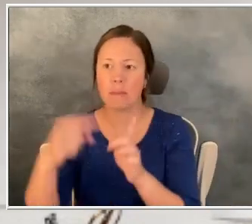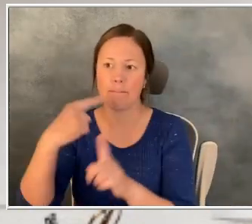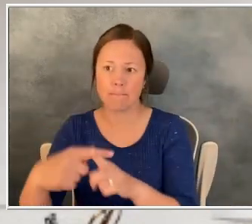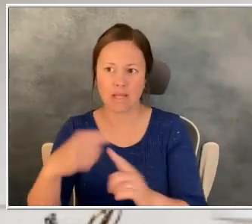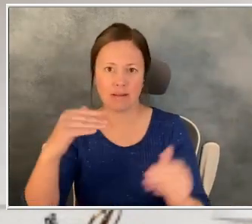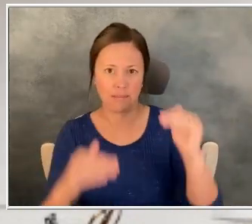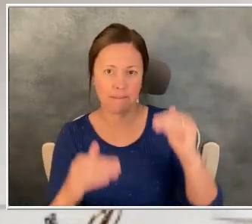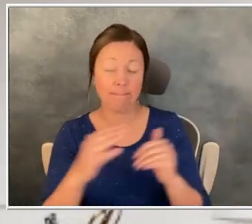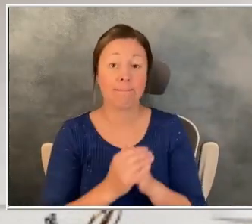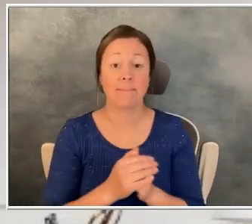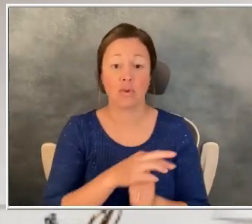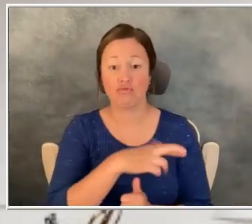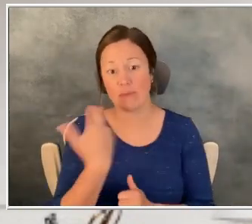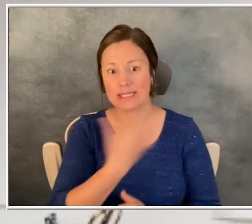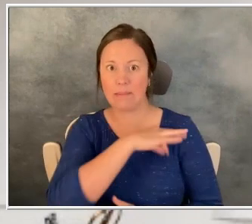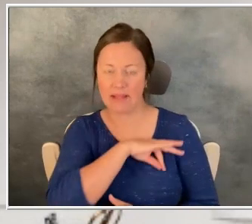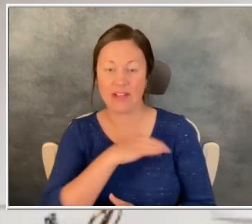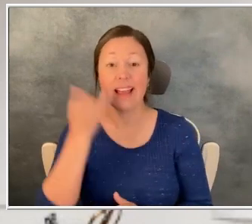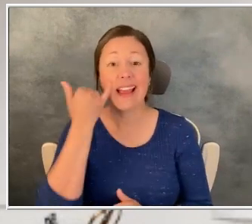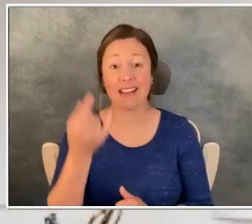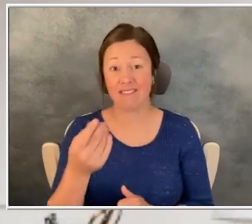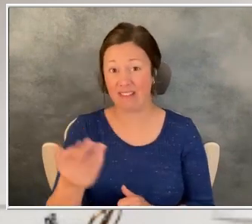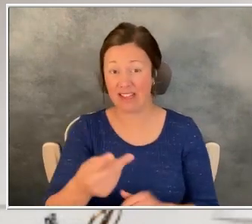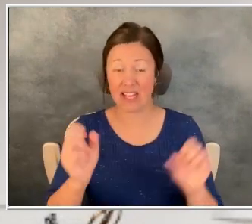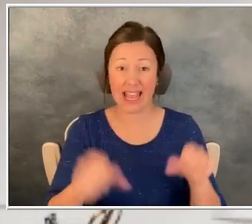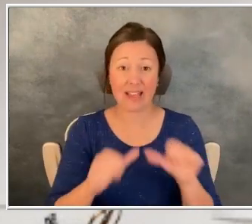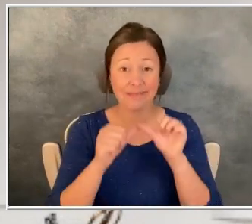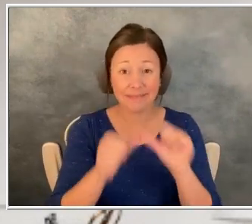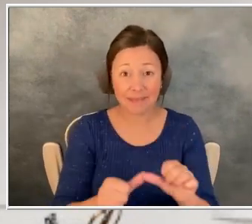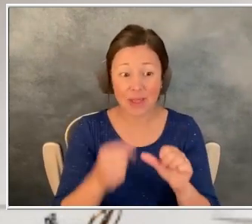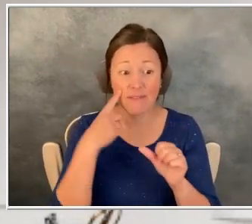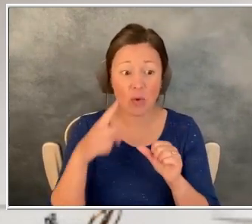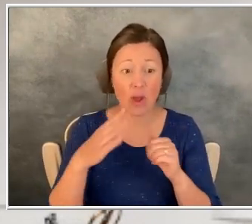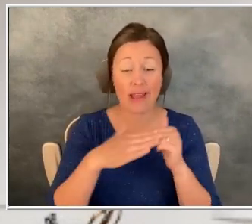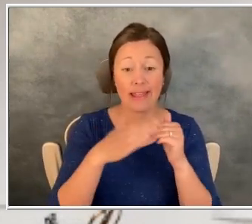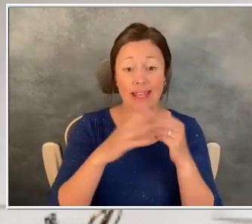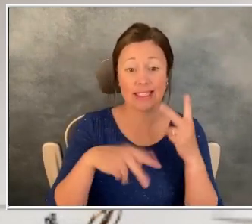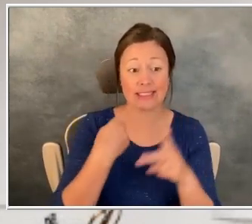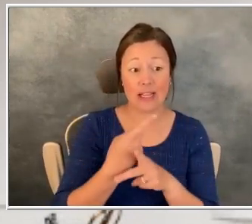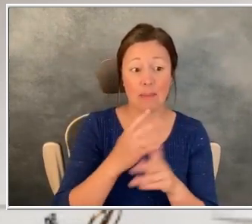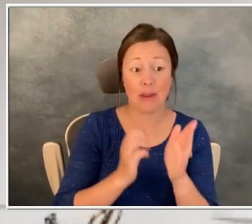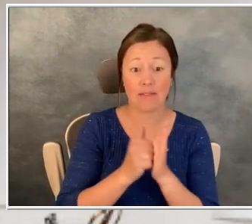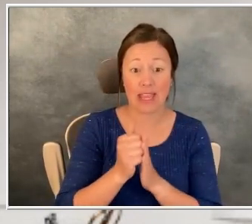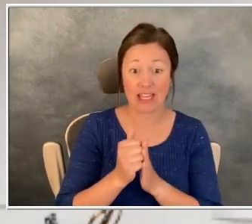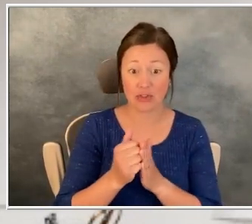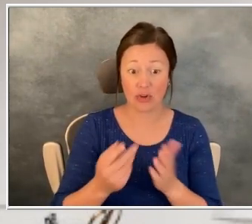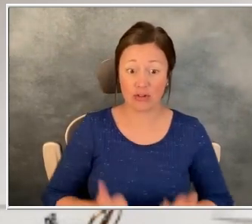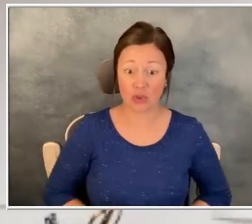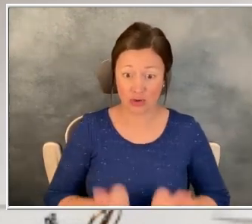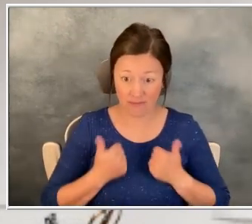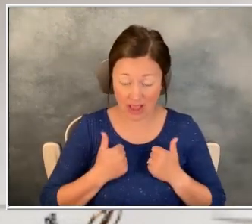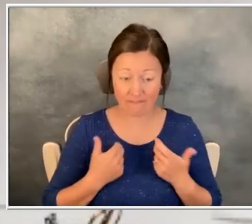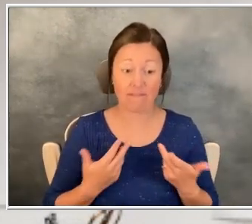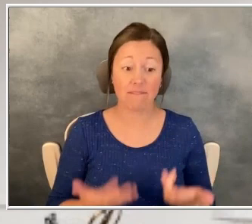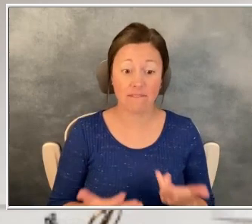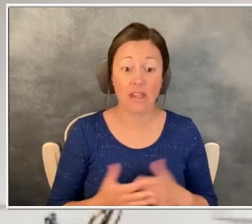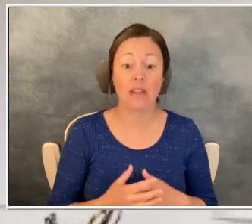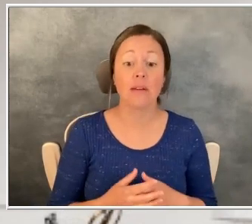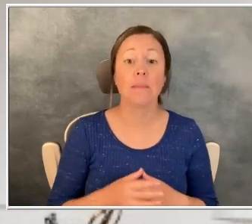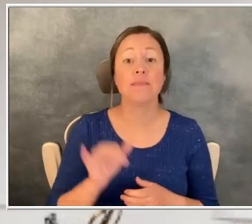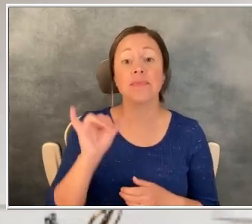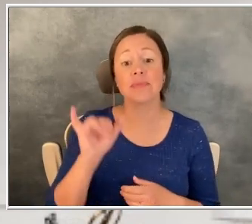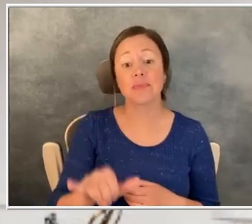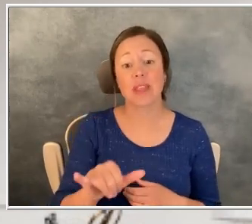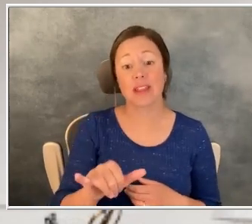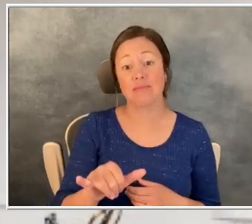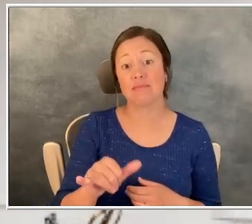long as they're able to tolerate, at least for, you know, the, the type of cancer that they survived and they battled, um, this is something that they